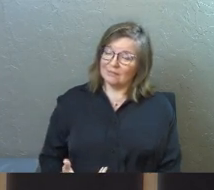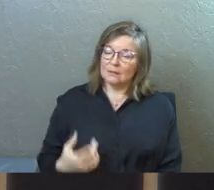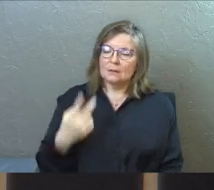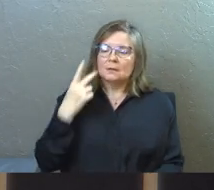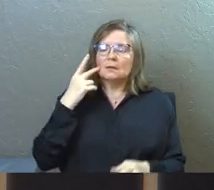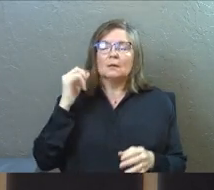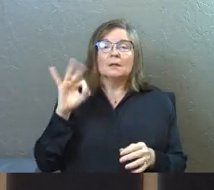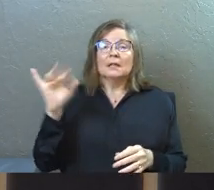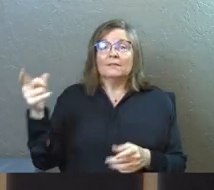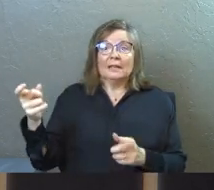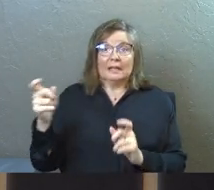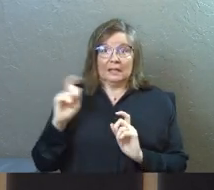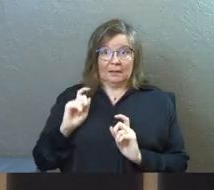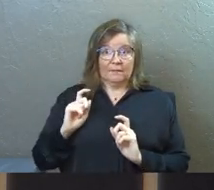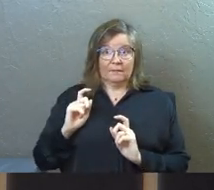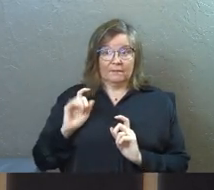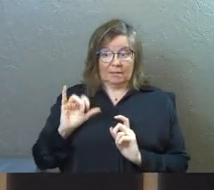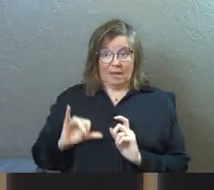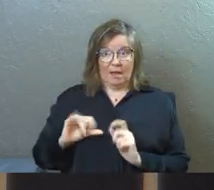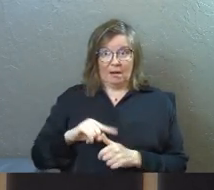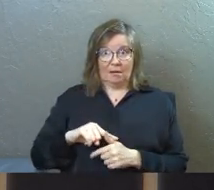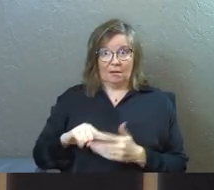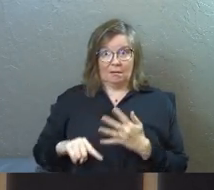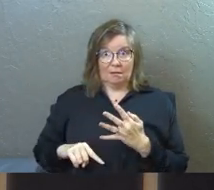Because see, even if he were to give that to you,